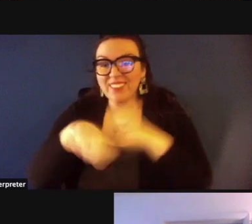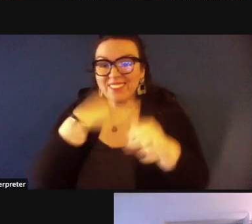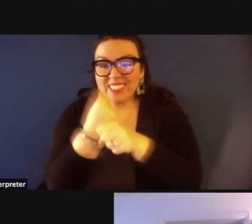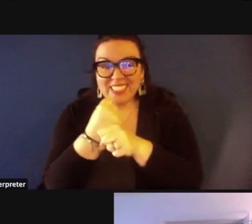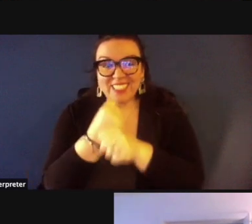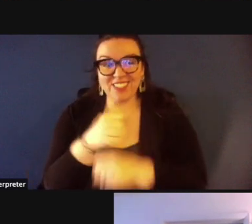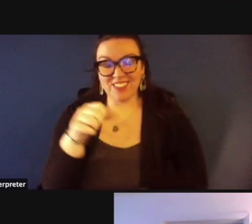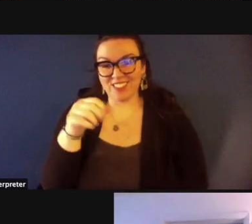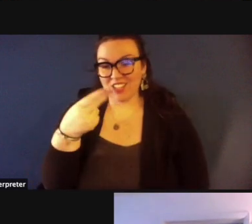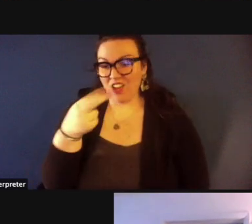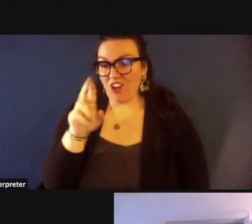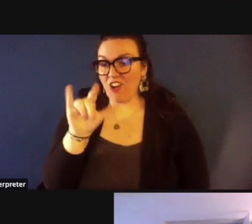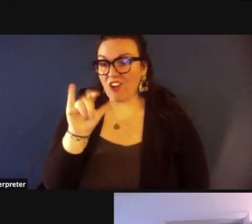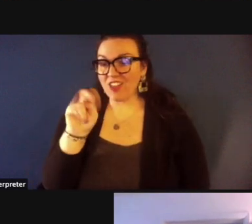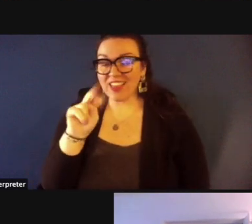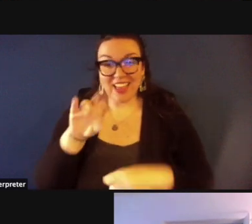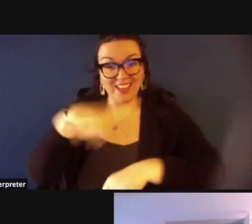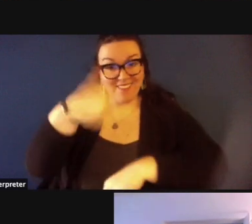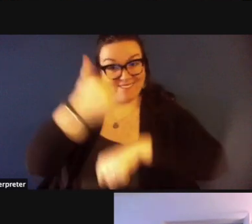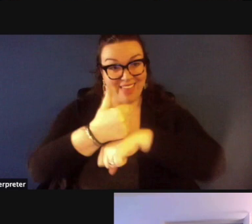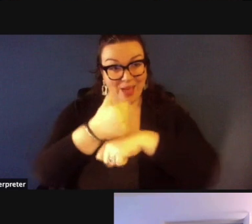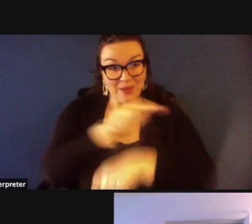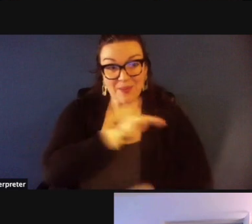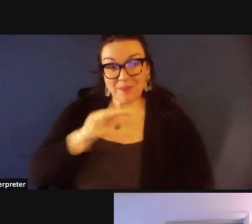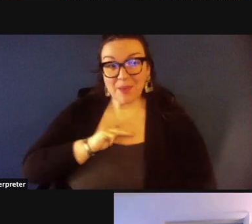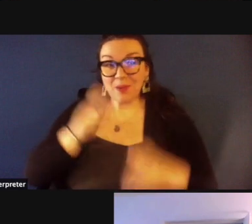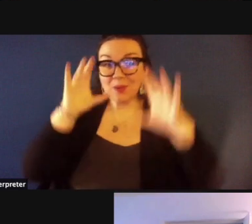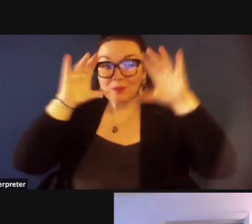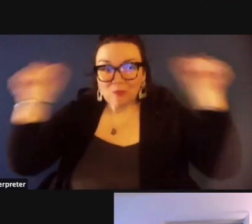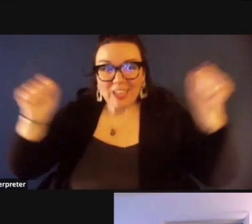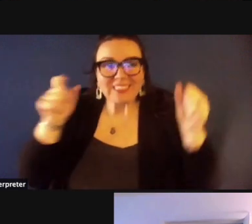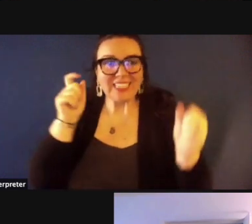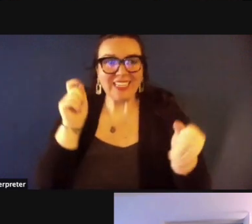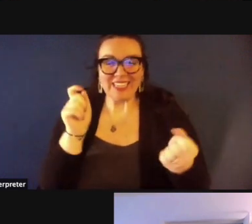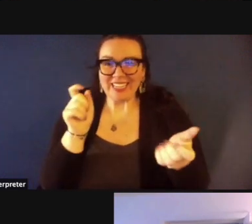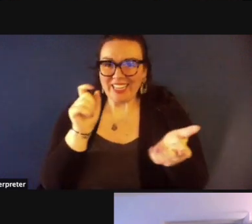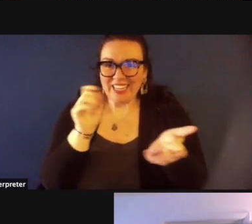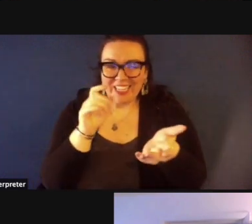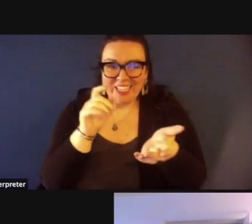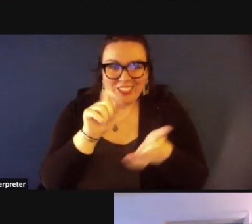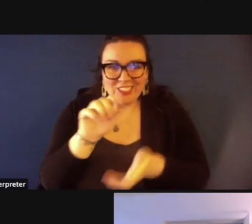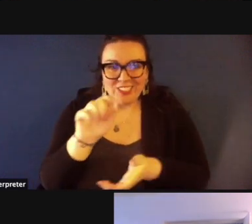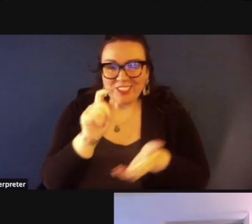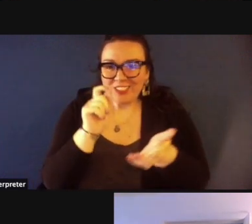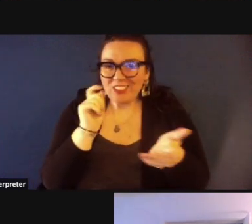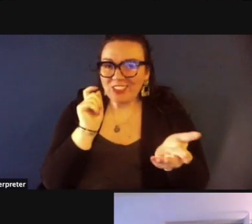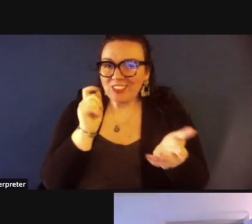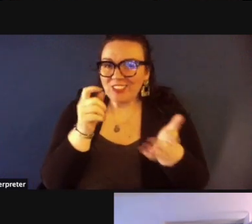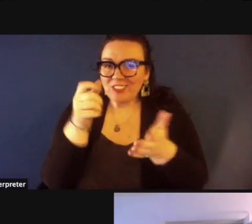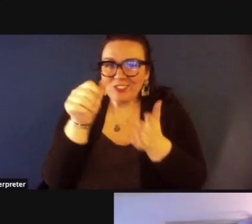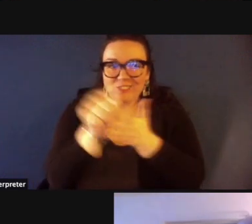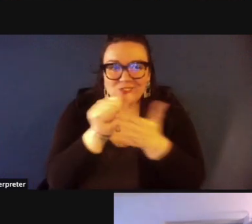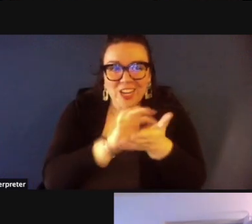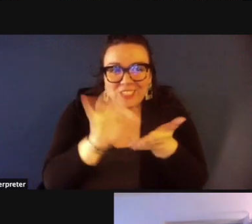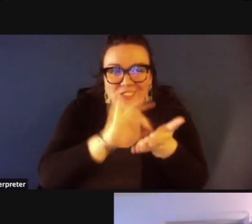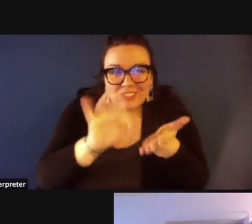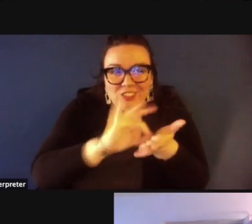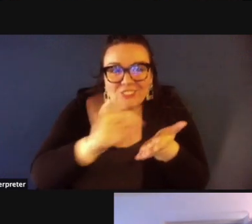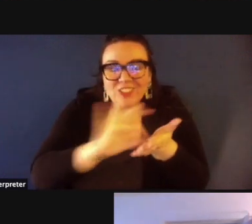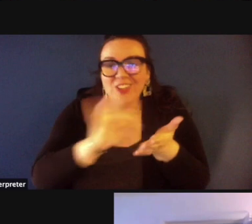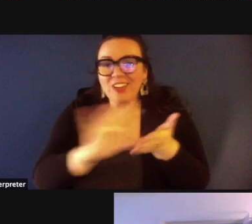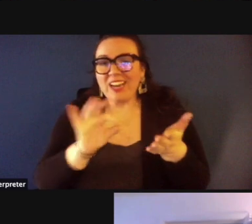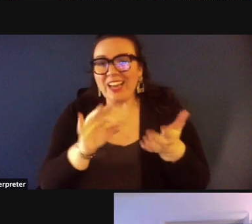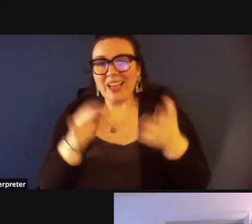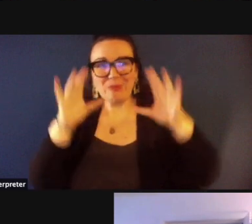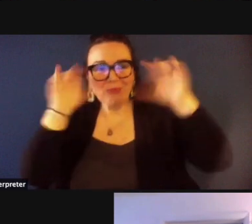members he was the president at one time he was the treasurer at one time he was the vice president at one time he held all offices